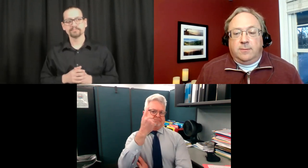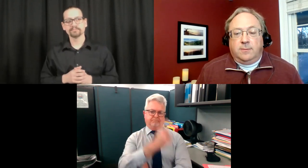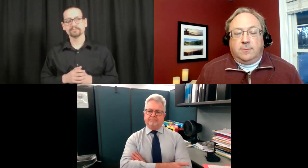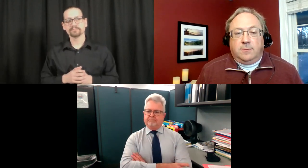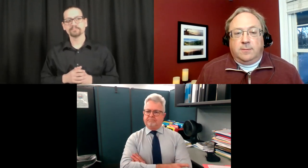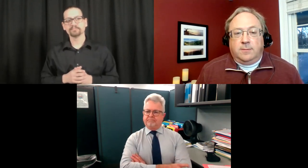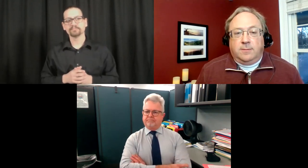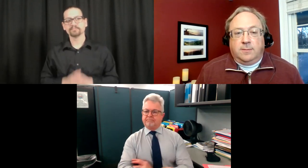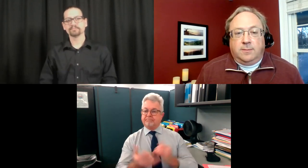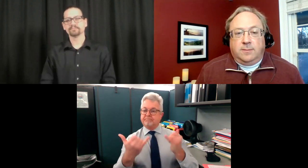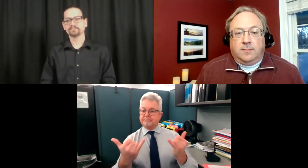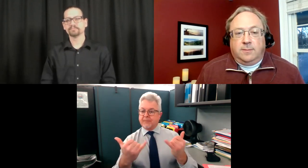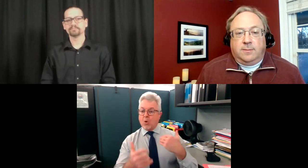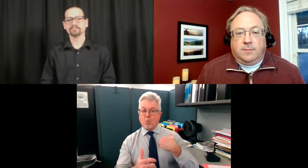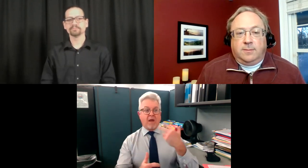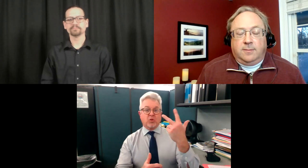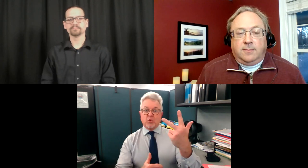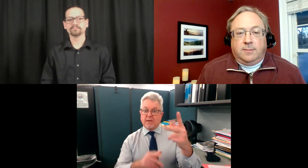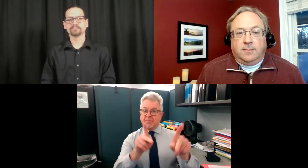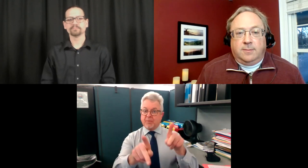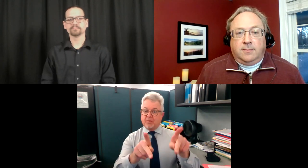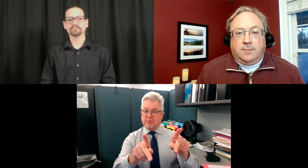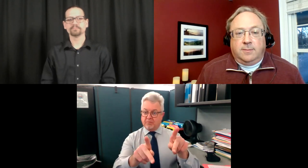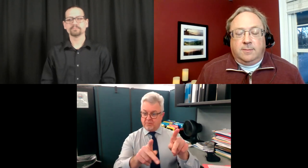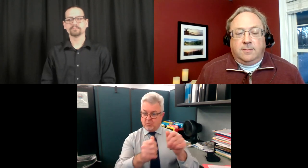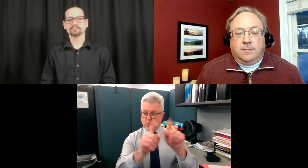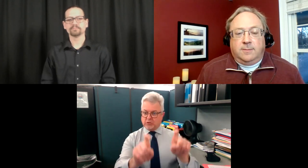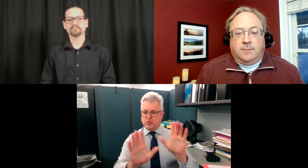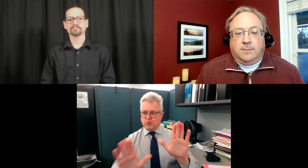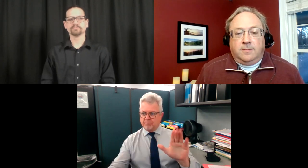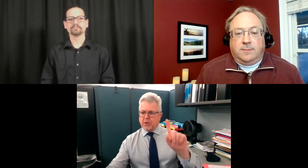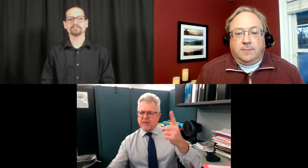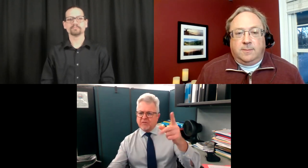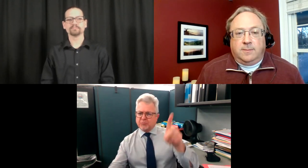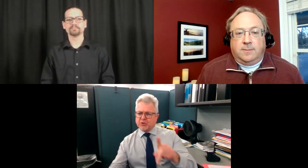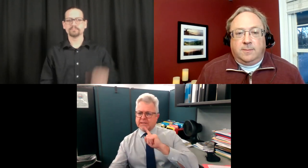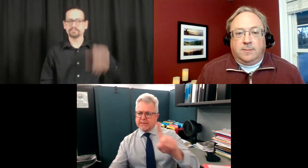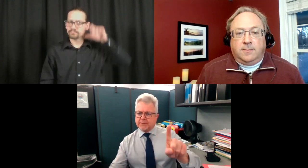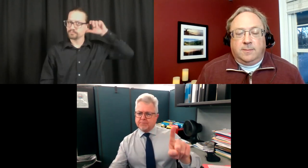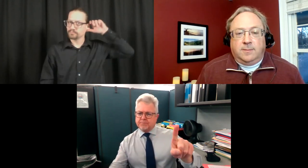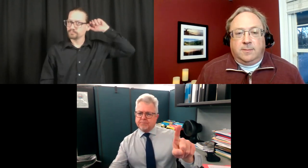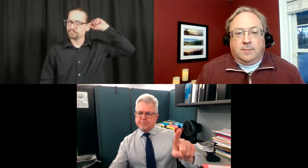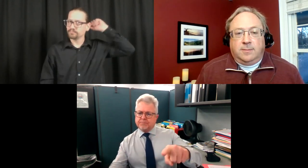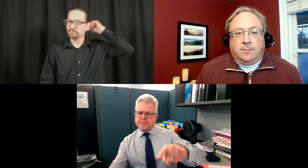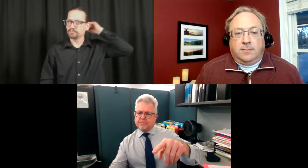Mike is saying, I understand that. That makes sense. I do see another question. Oh, there's actually three people in the queue.